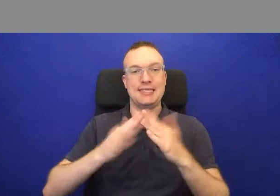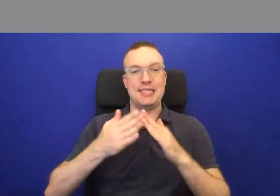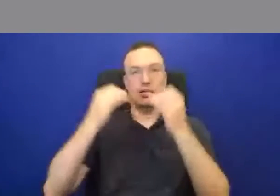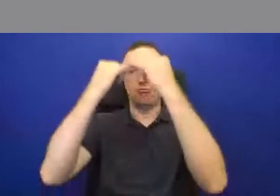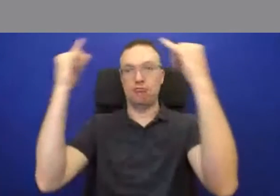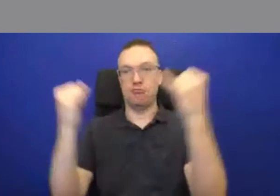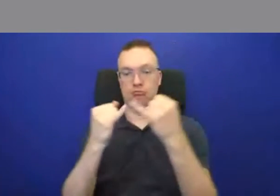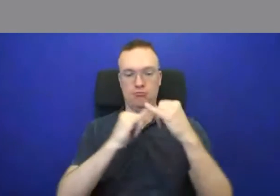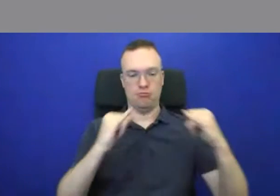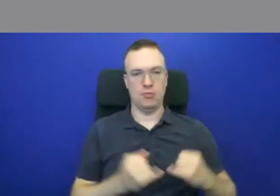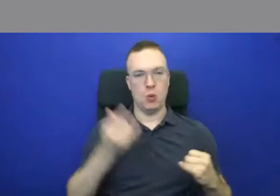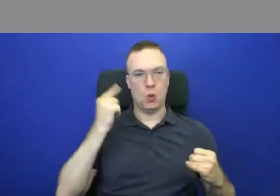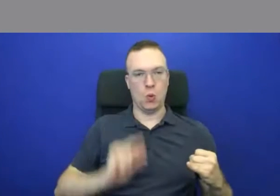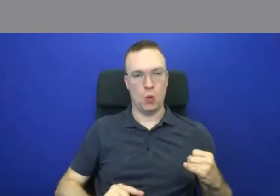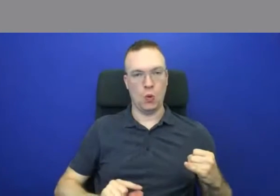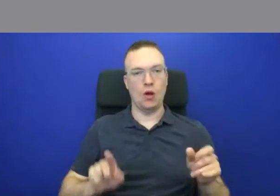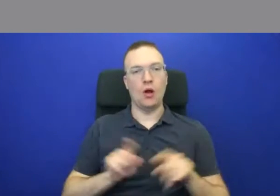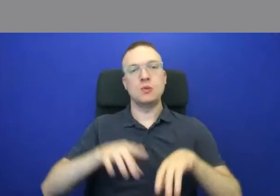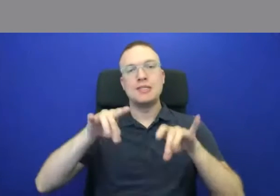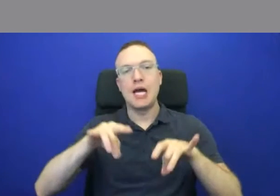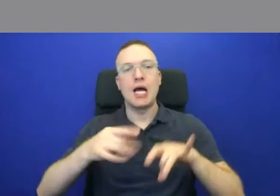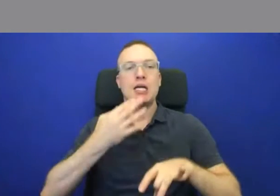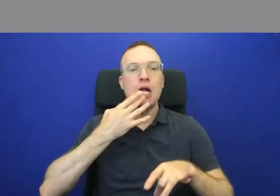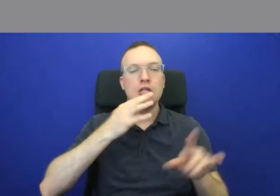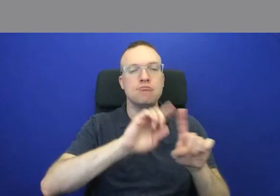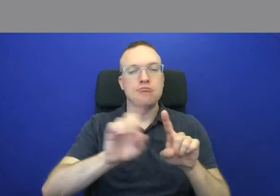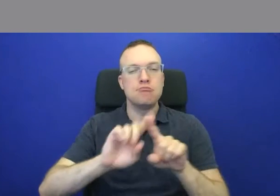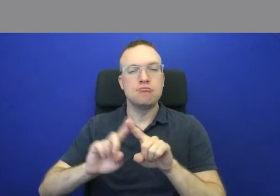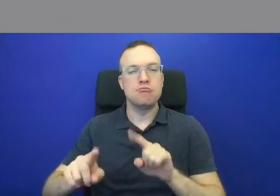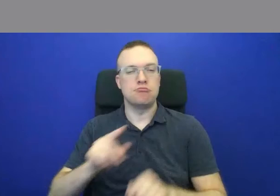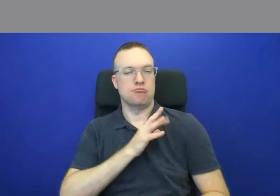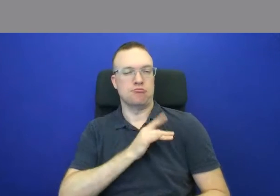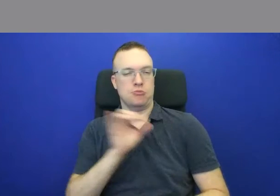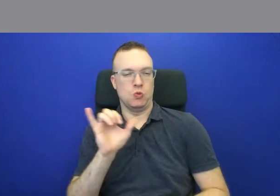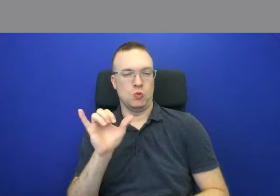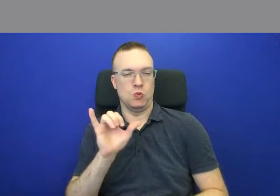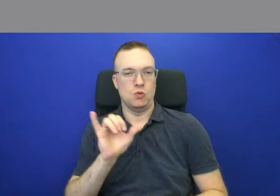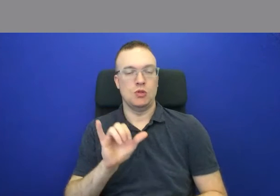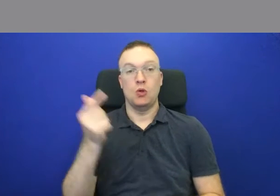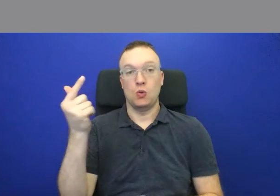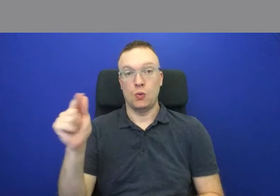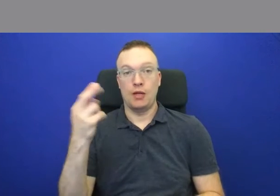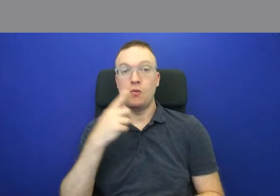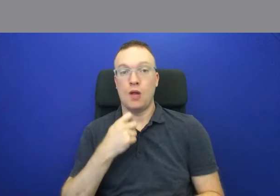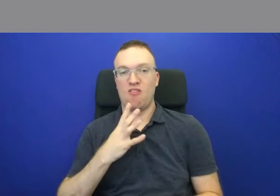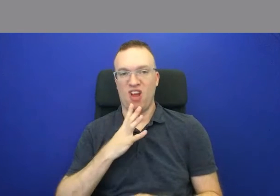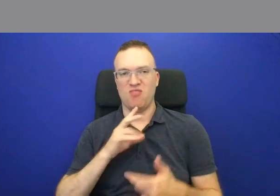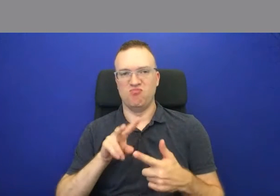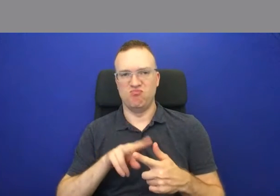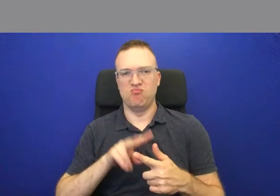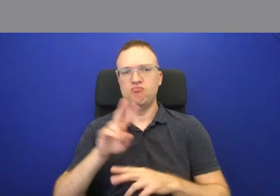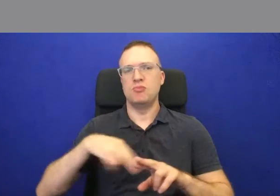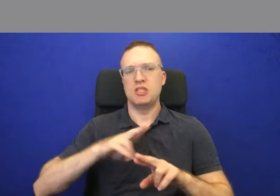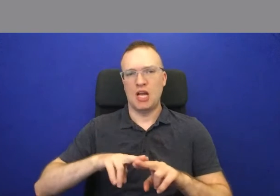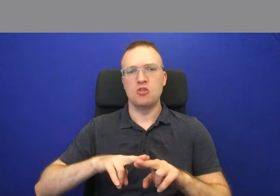The use of dyes and color is also interesting. We have green and red, which are relatively natural